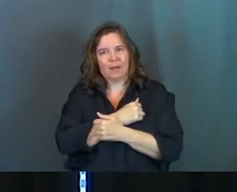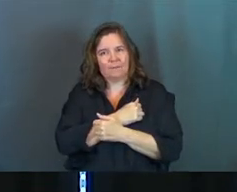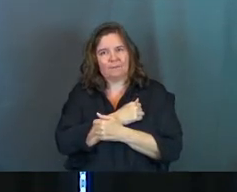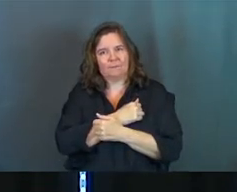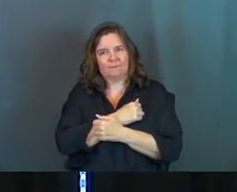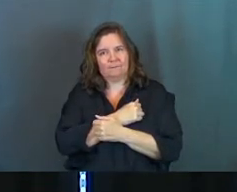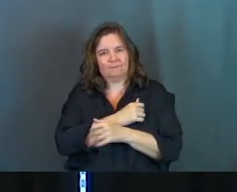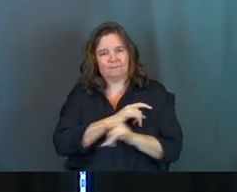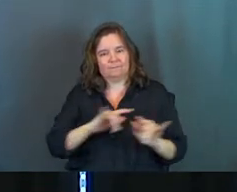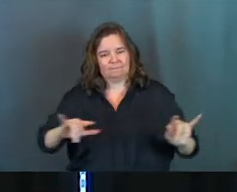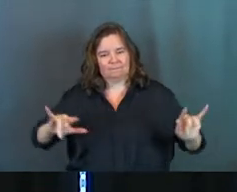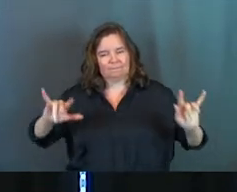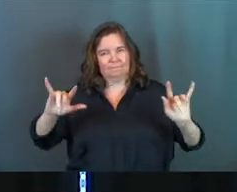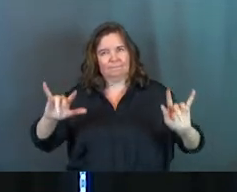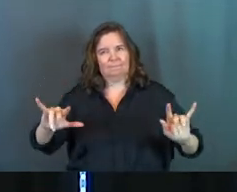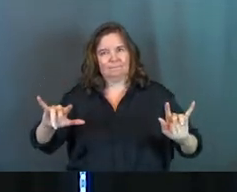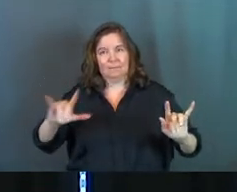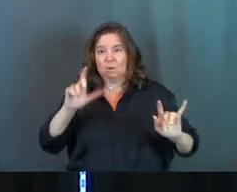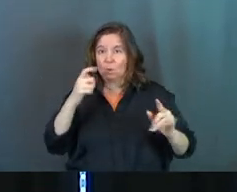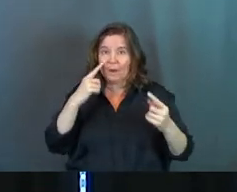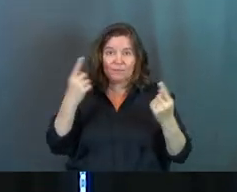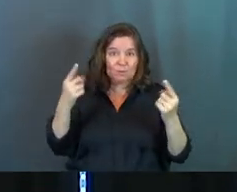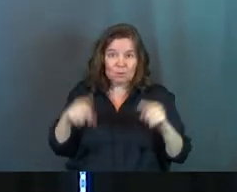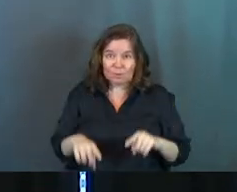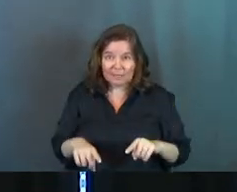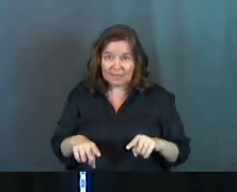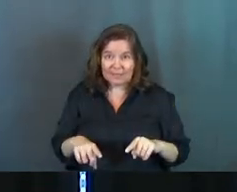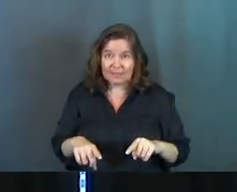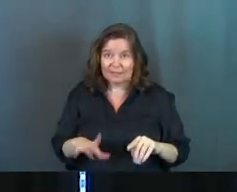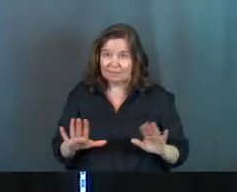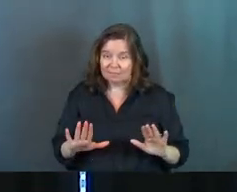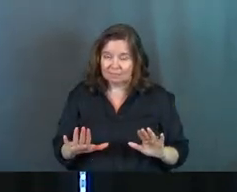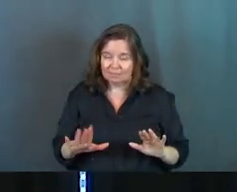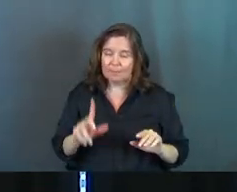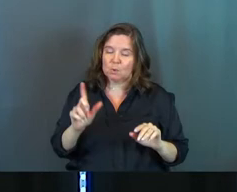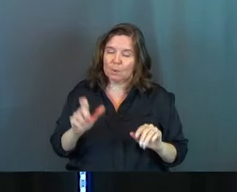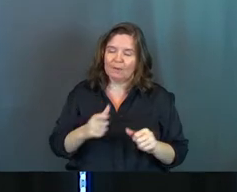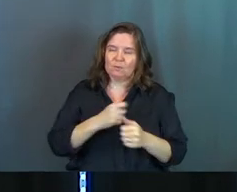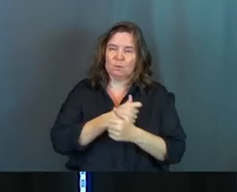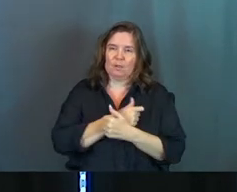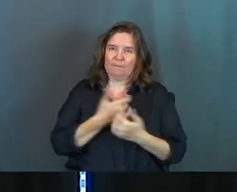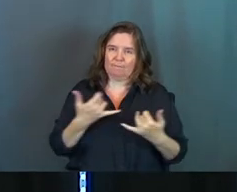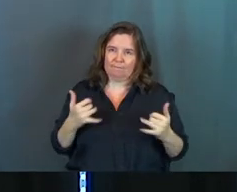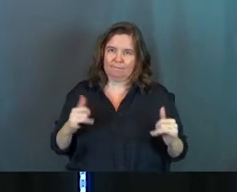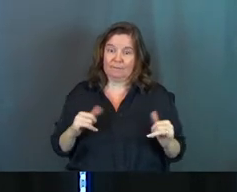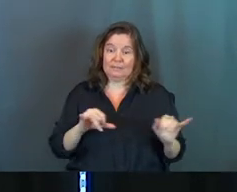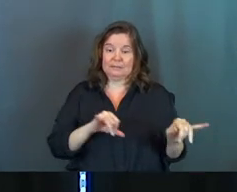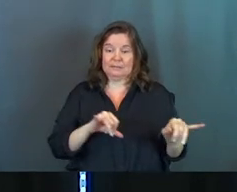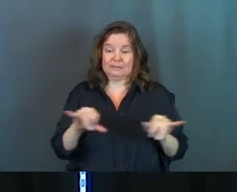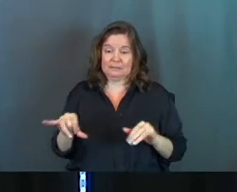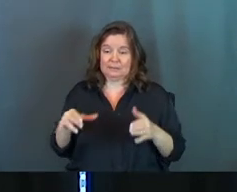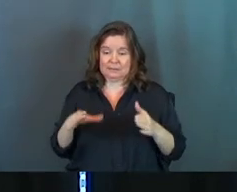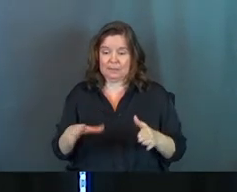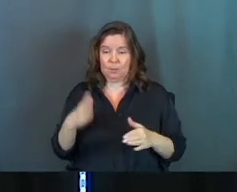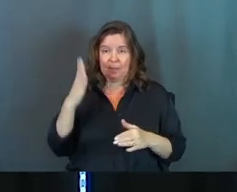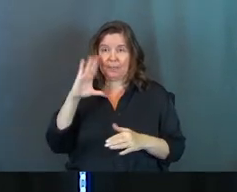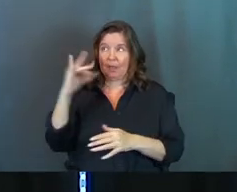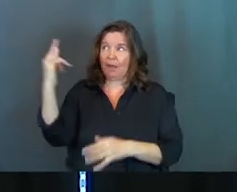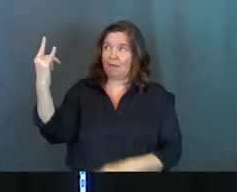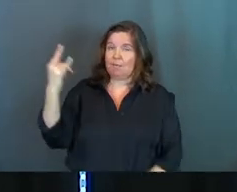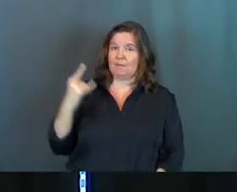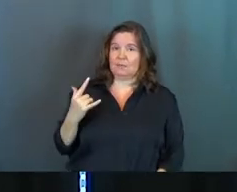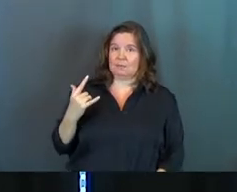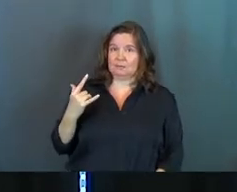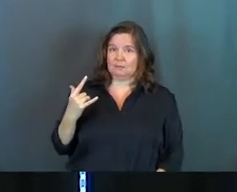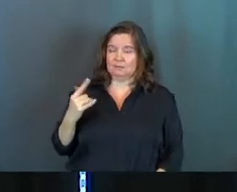no matter what. You don't always have to agree, but you have to love each other the same way God loves us. So